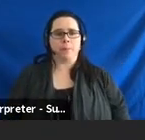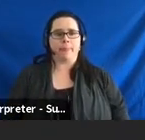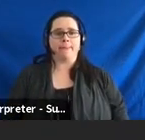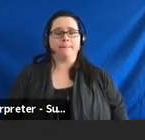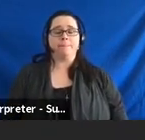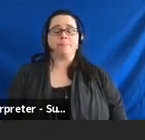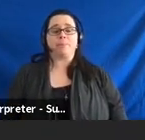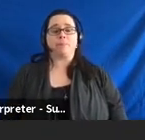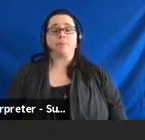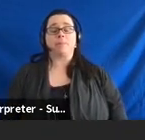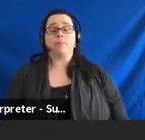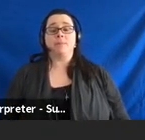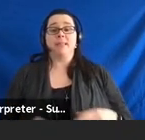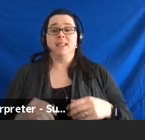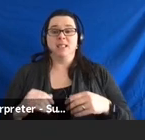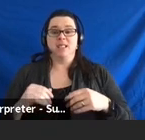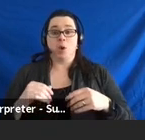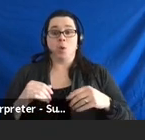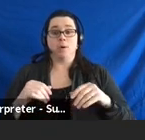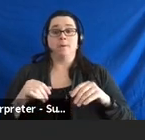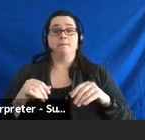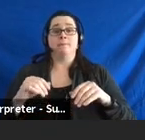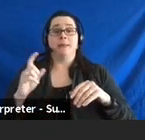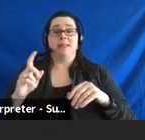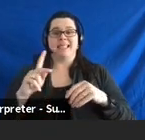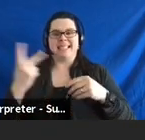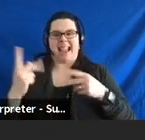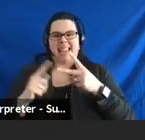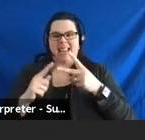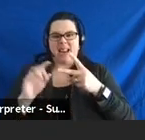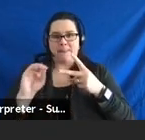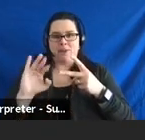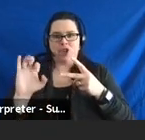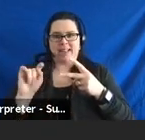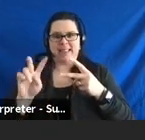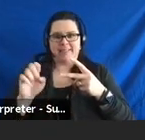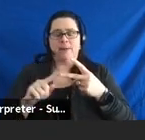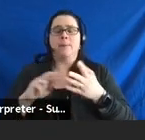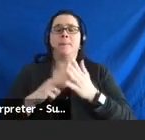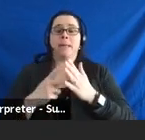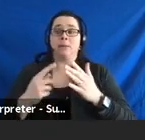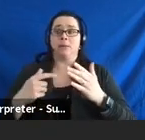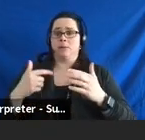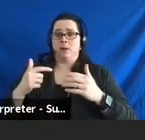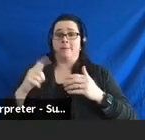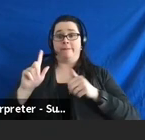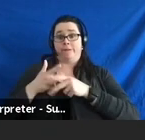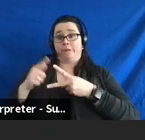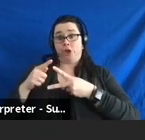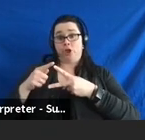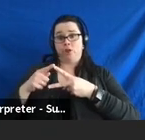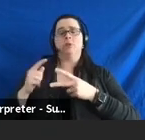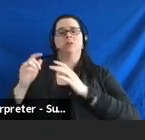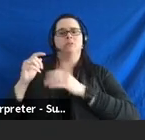Objective two then, so this one to go to just to recap is that this is having our advocates be the ones that educate policymakers.